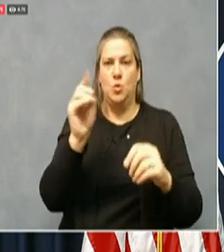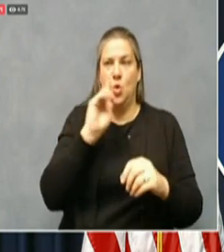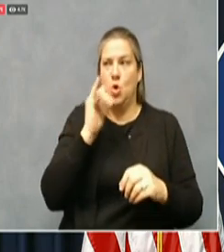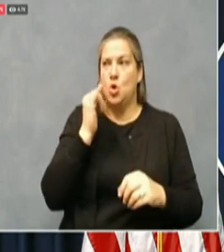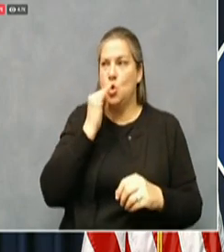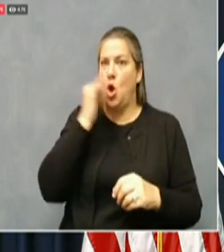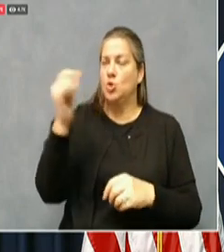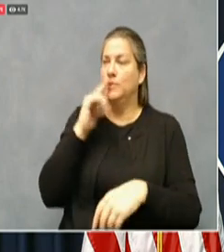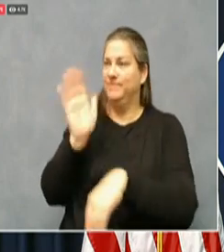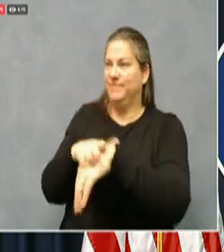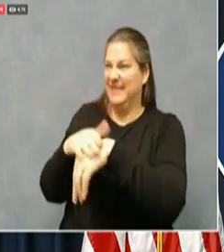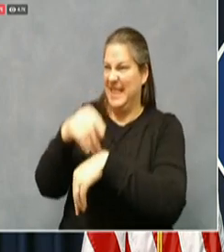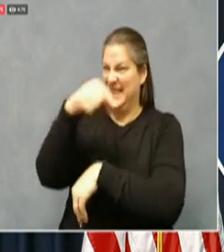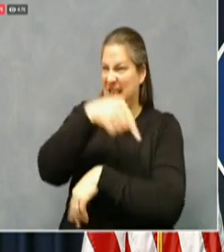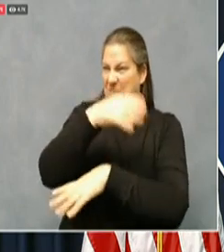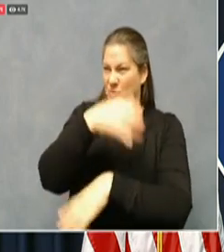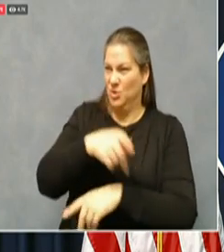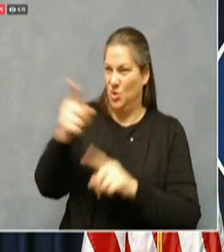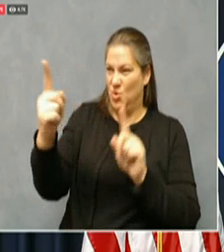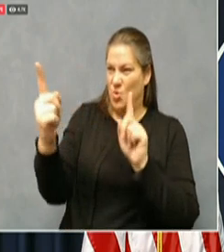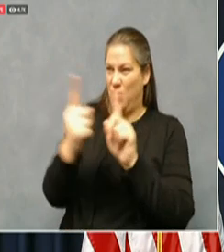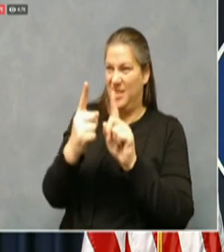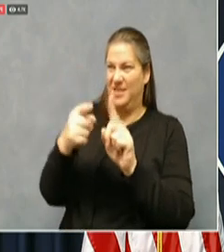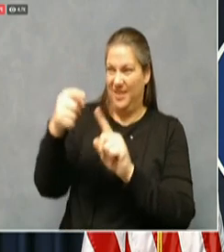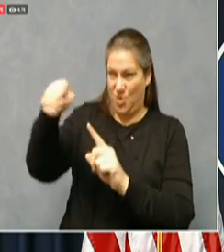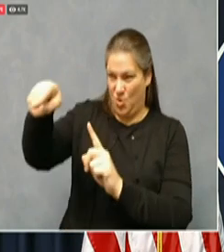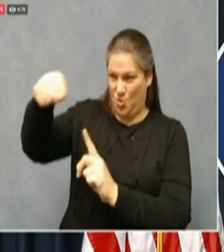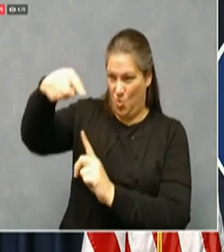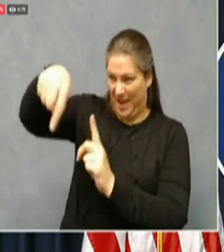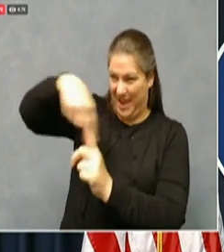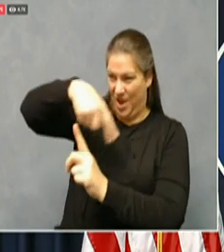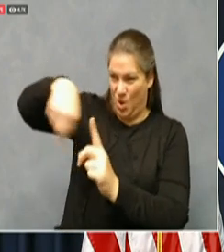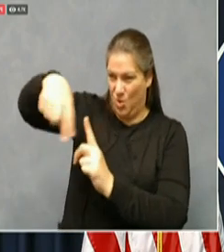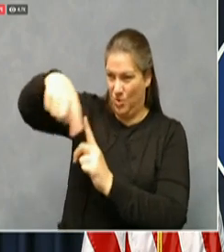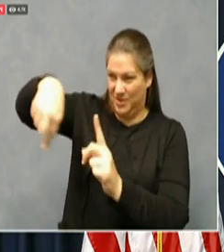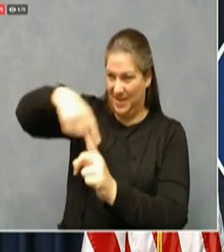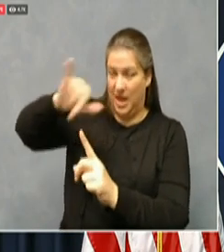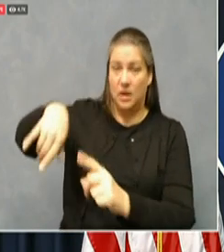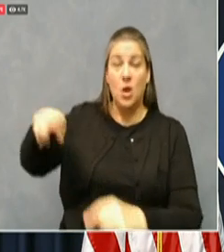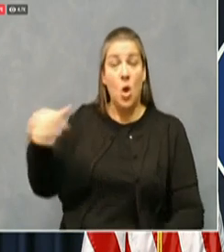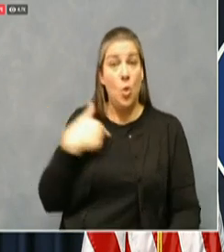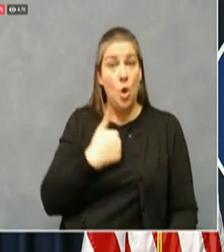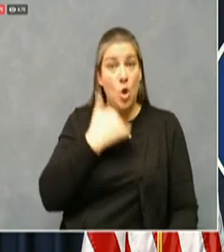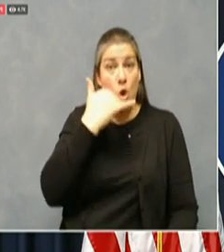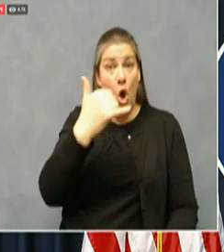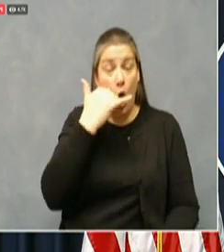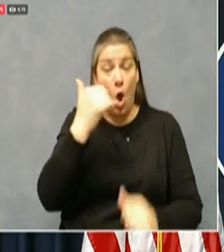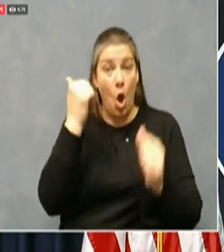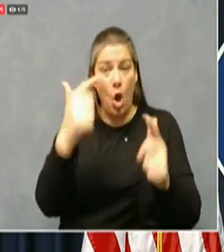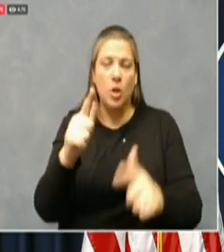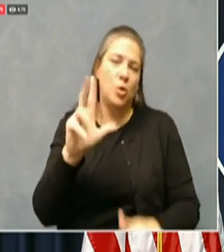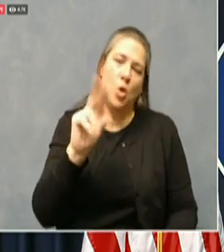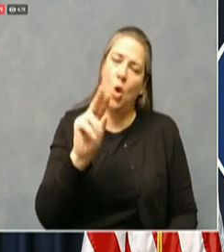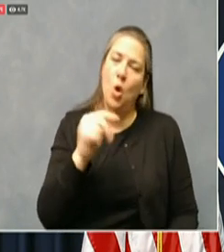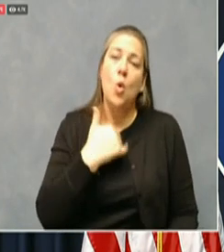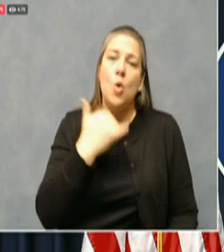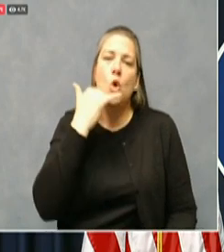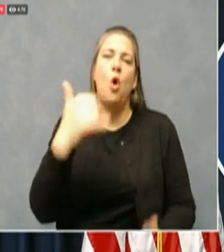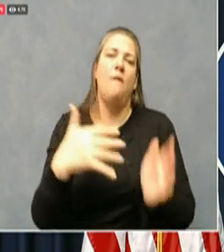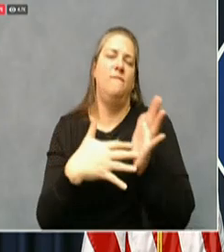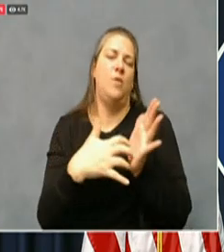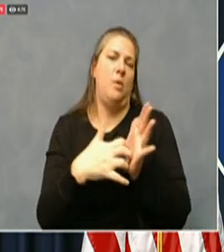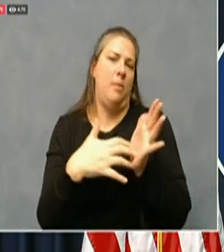now we're overwhelmed, so we can't call them all, but we are calling the most vulnerable. But here, the most vulnerable won't even know that they were potentially exposed.